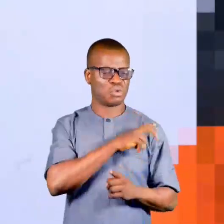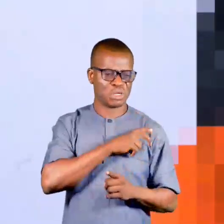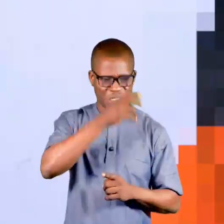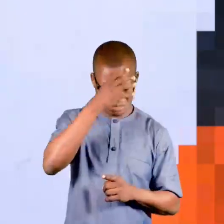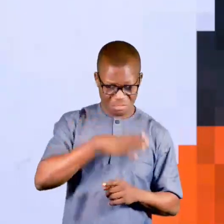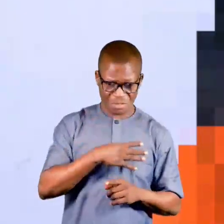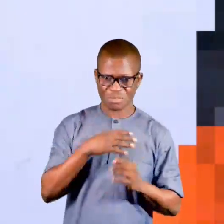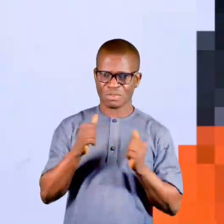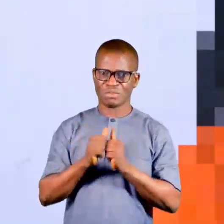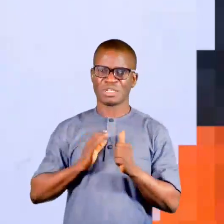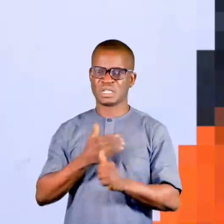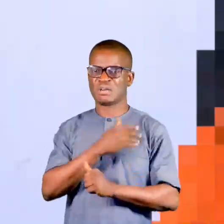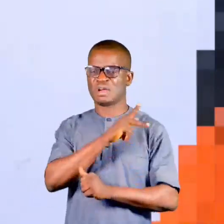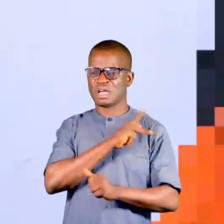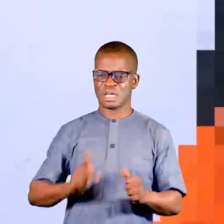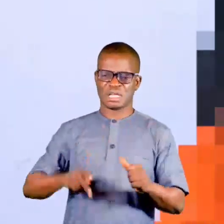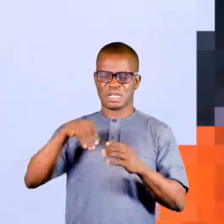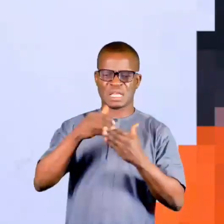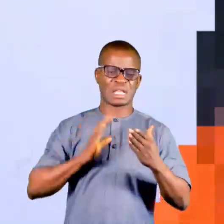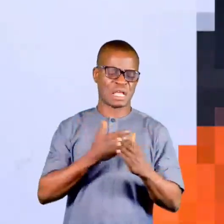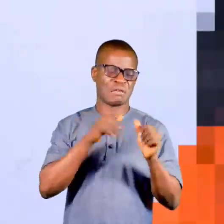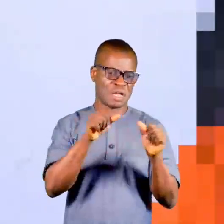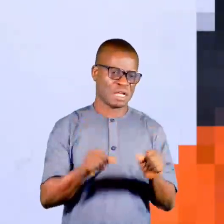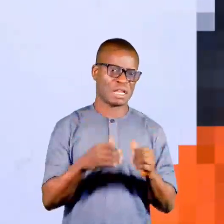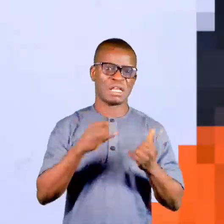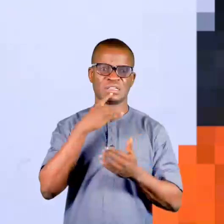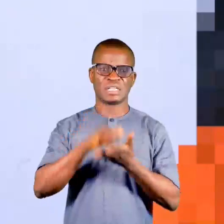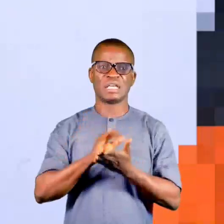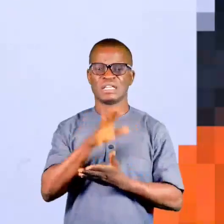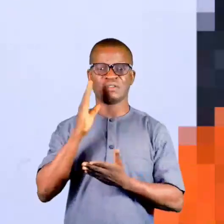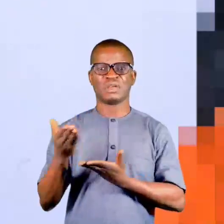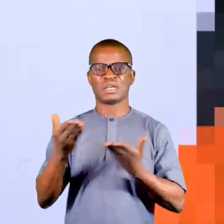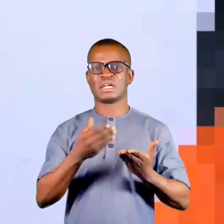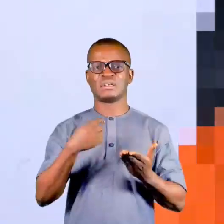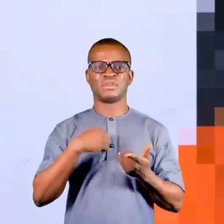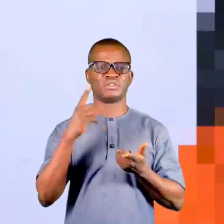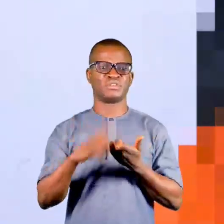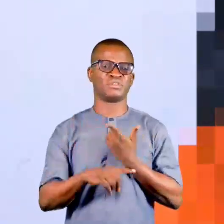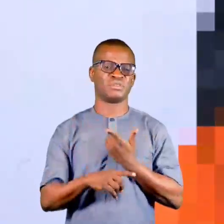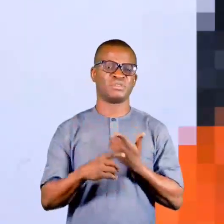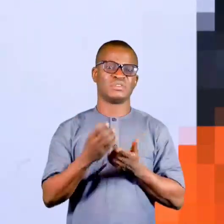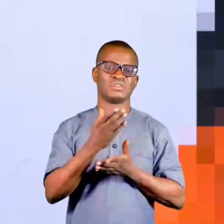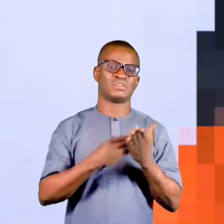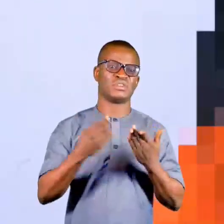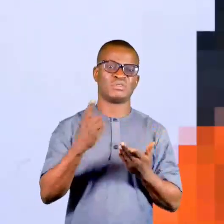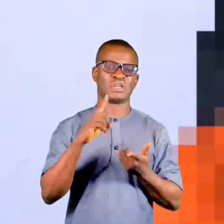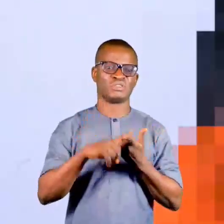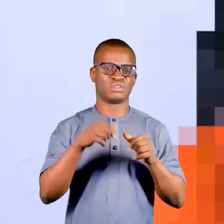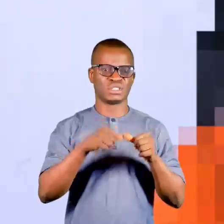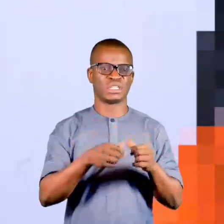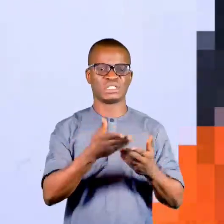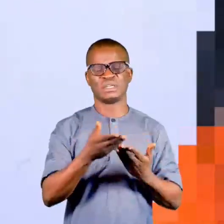policeman with our ancient king near our area. So then I said that they are going to take me to my rights